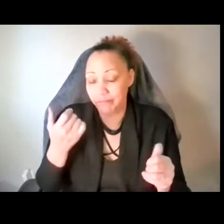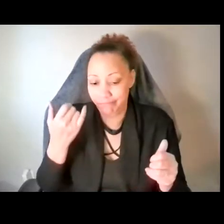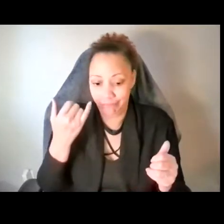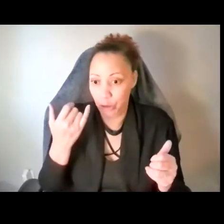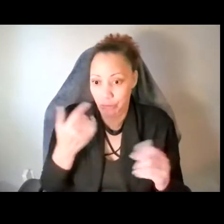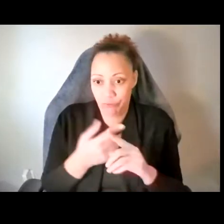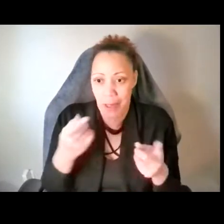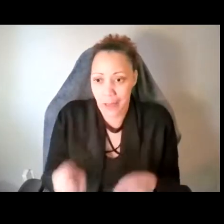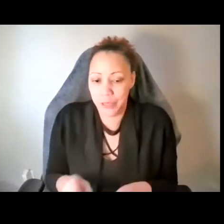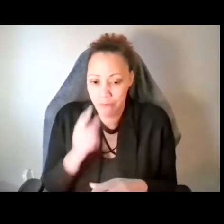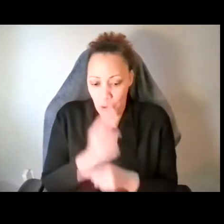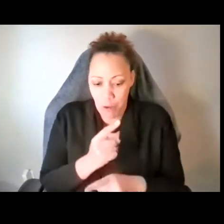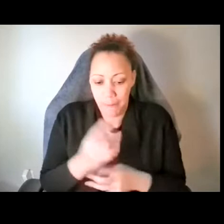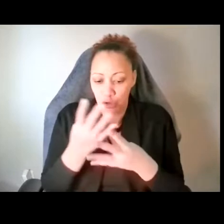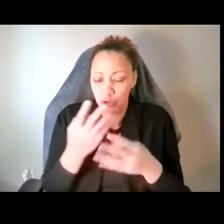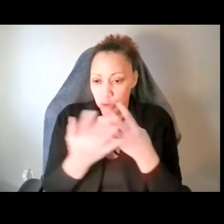through proper screening measures.